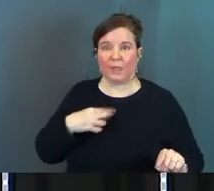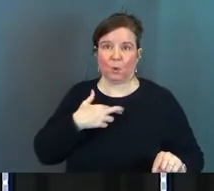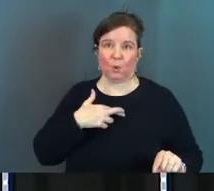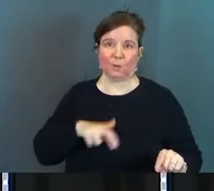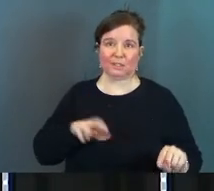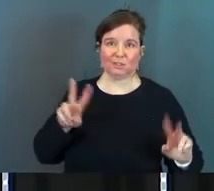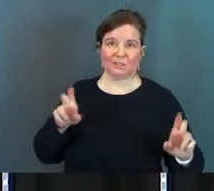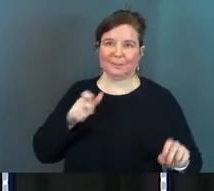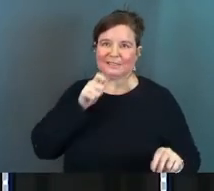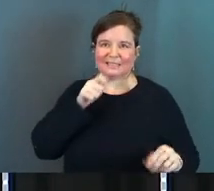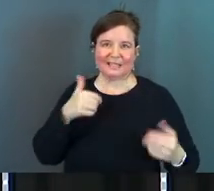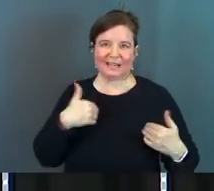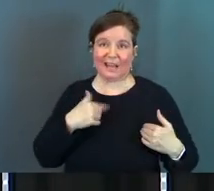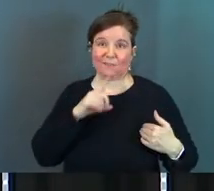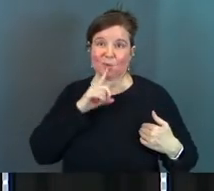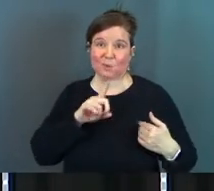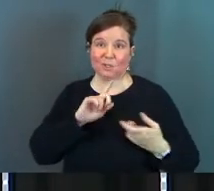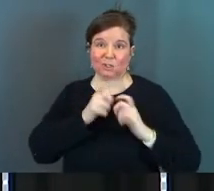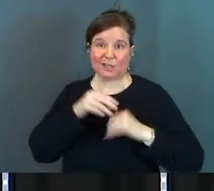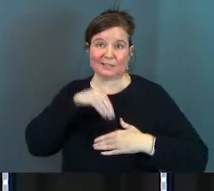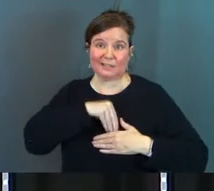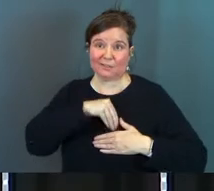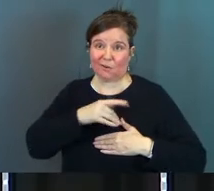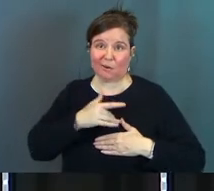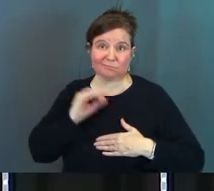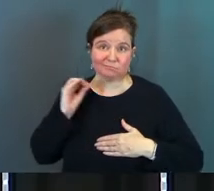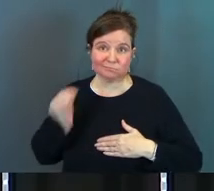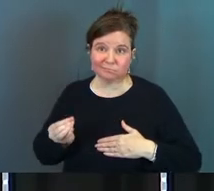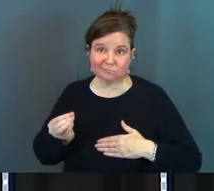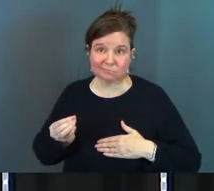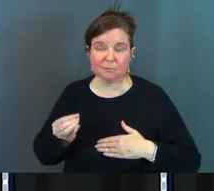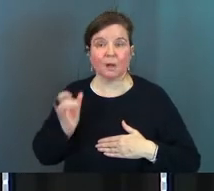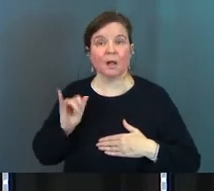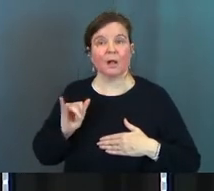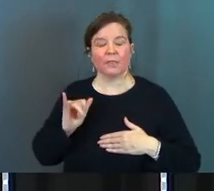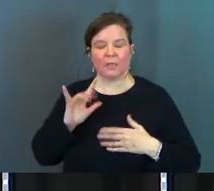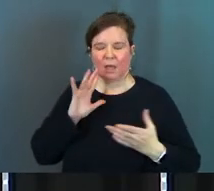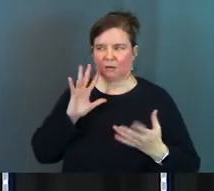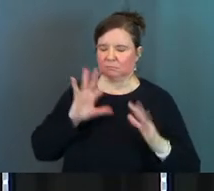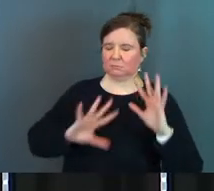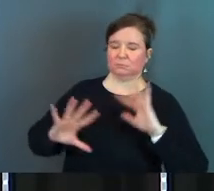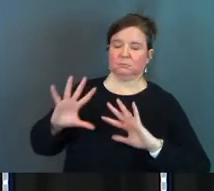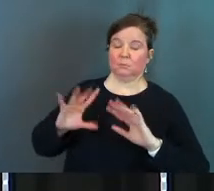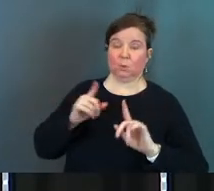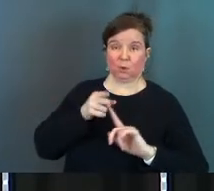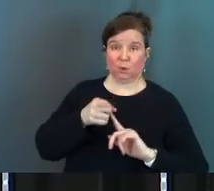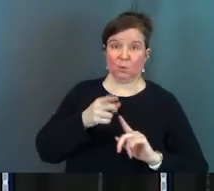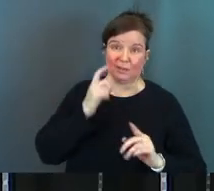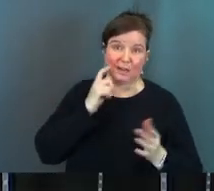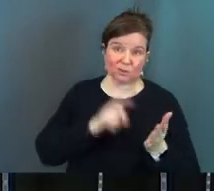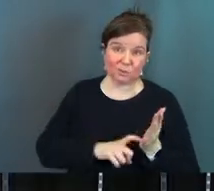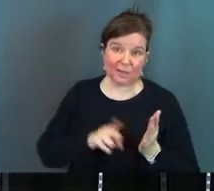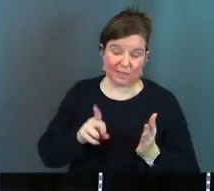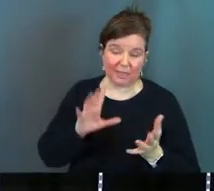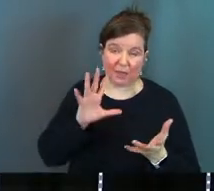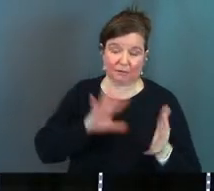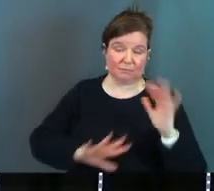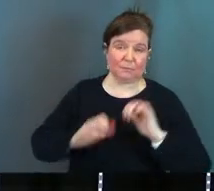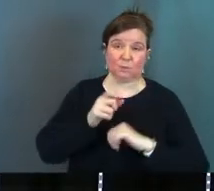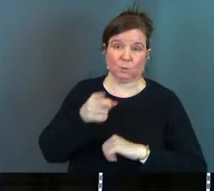religious but did not have the real change and that messed with you can I just acknowledge that that messed with you